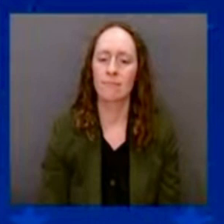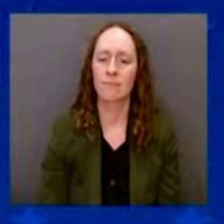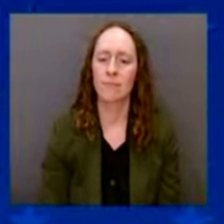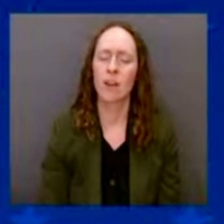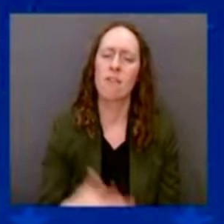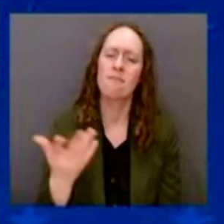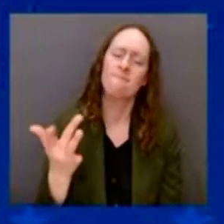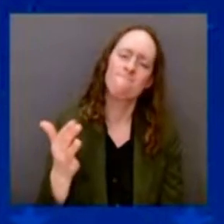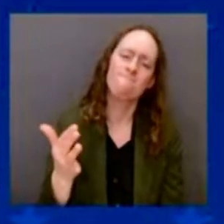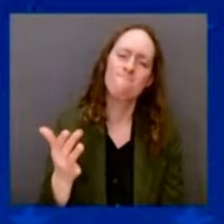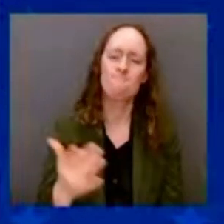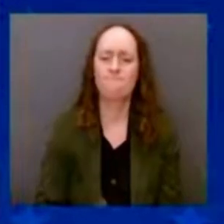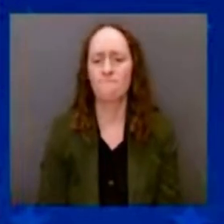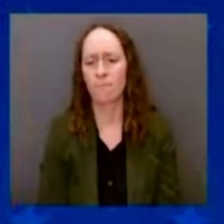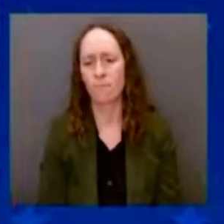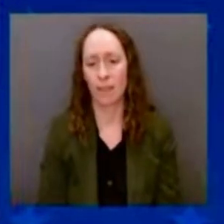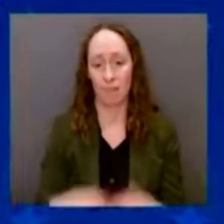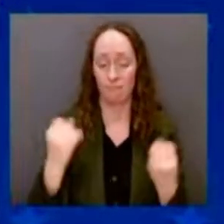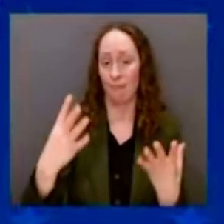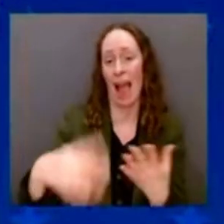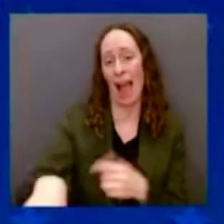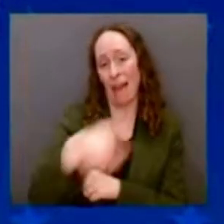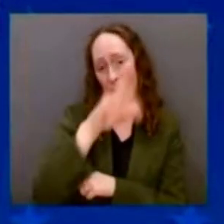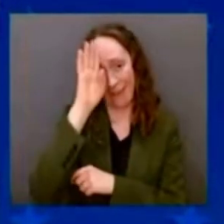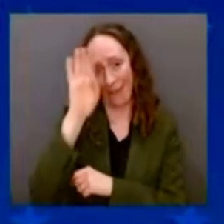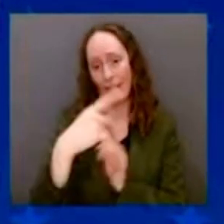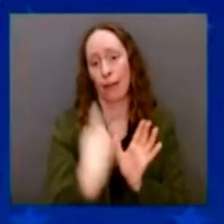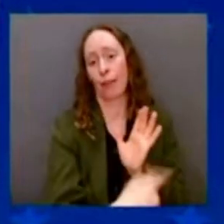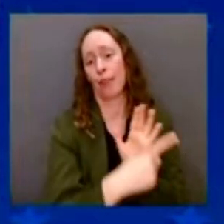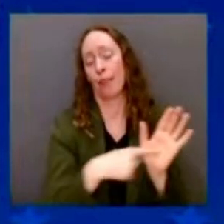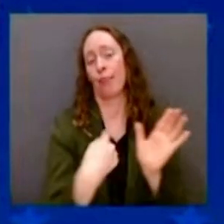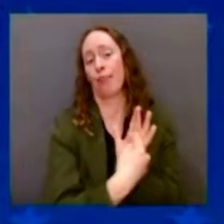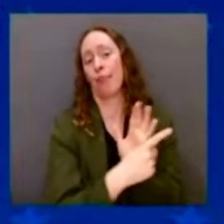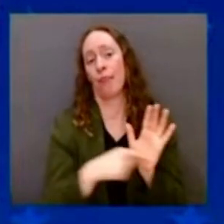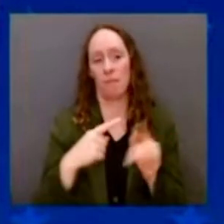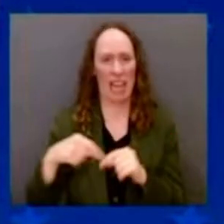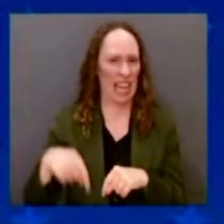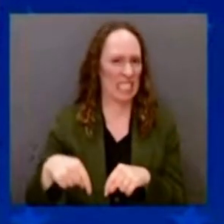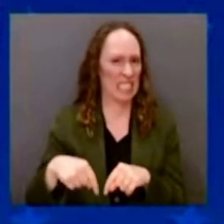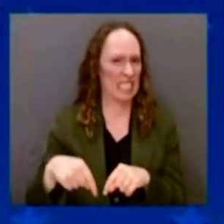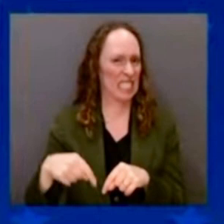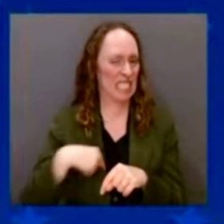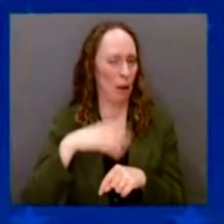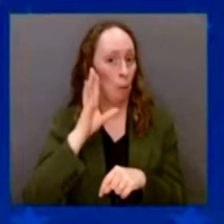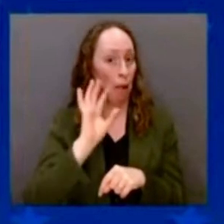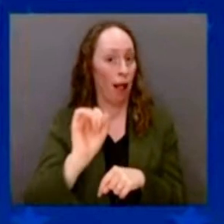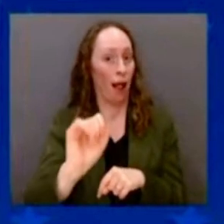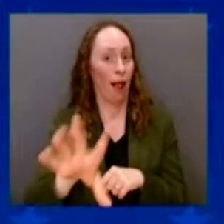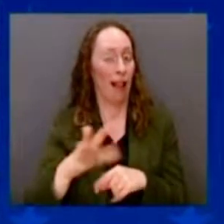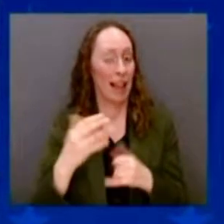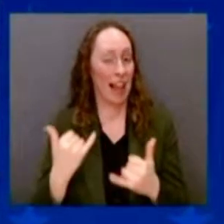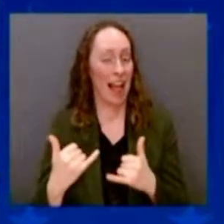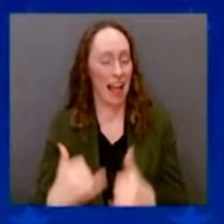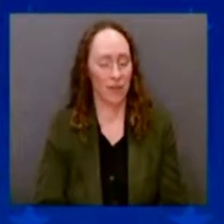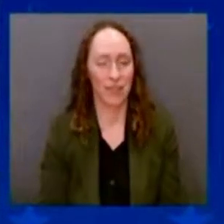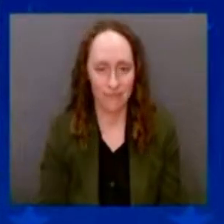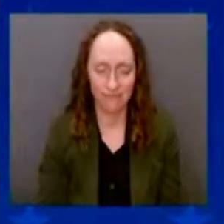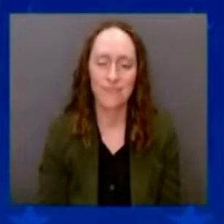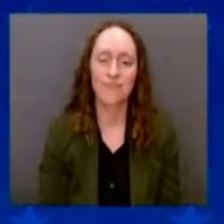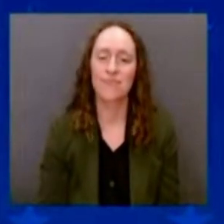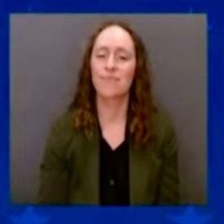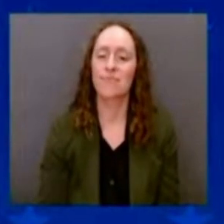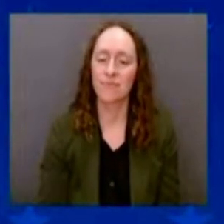next piece. The deal is, when we do these projects, we're going to buy American.